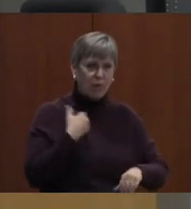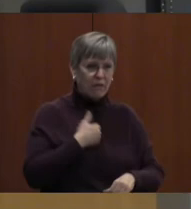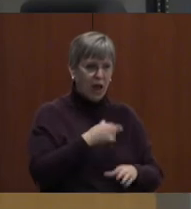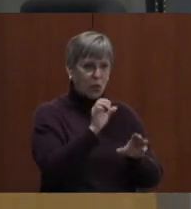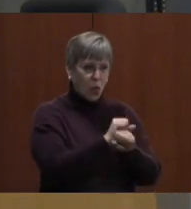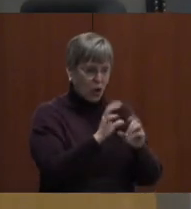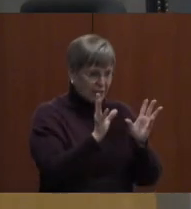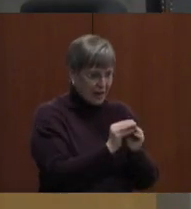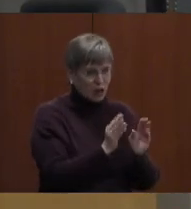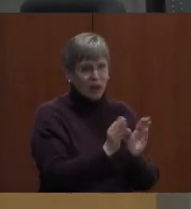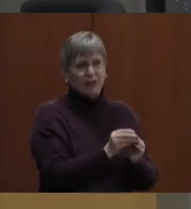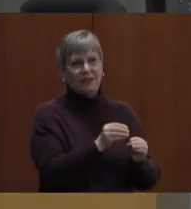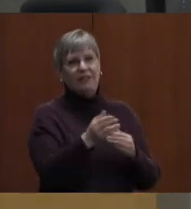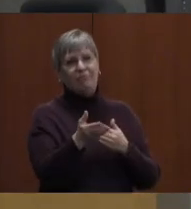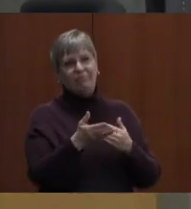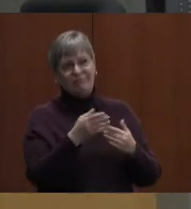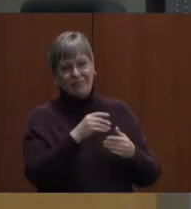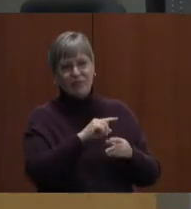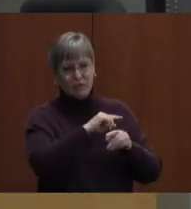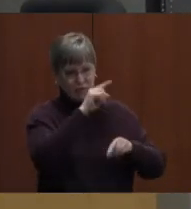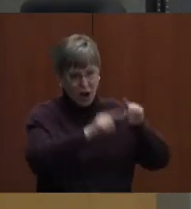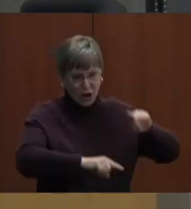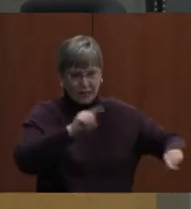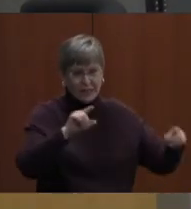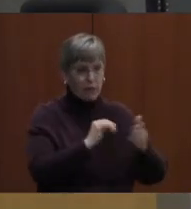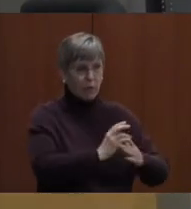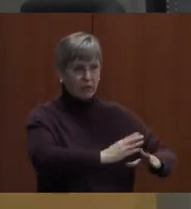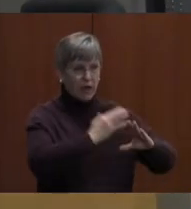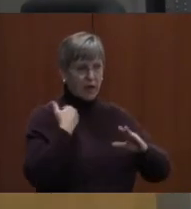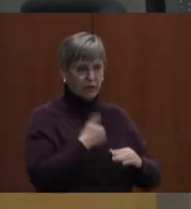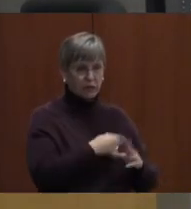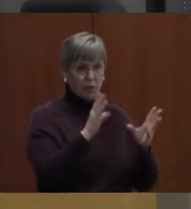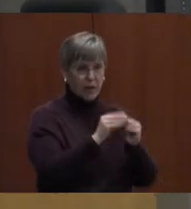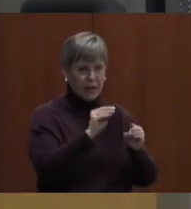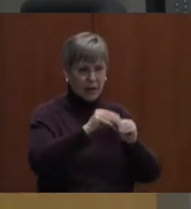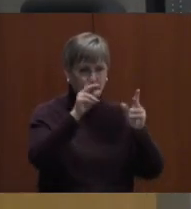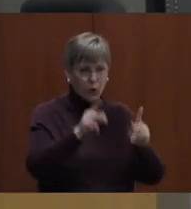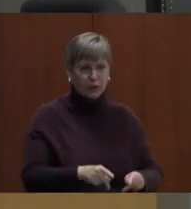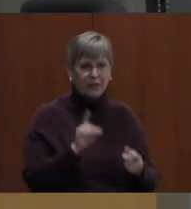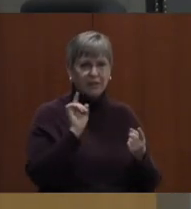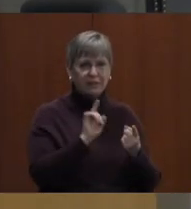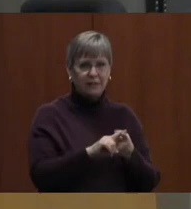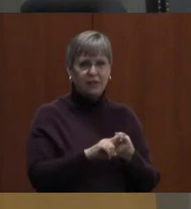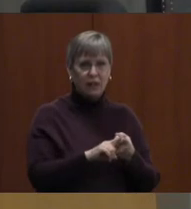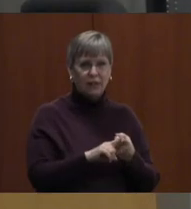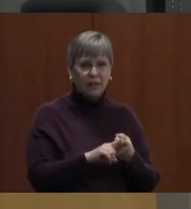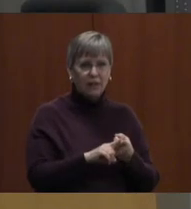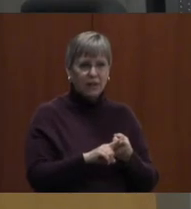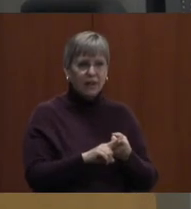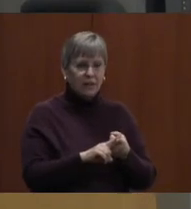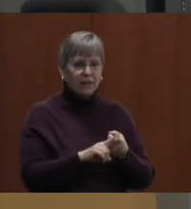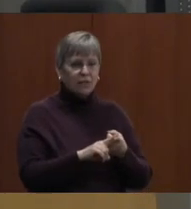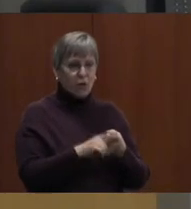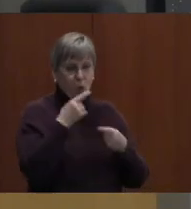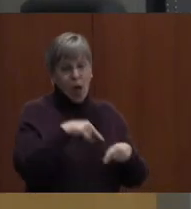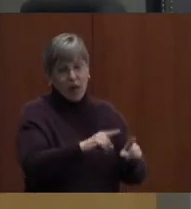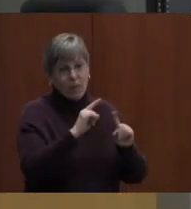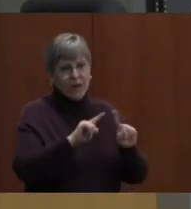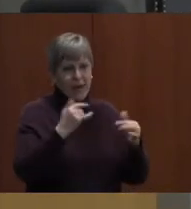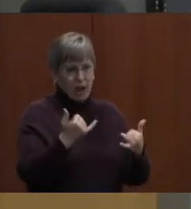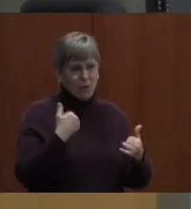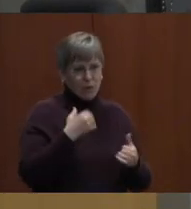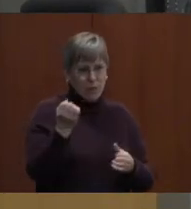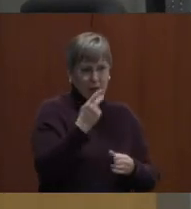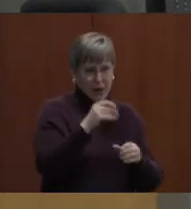sessions and whatnot that have kept us from meeting in person, and so it was good to be back in person today.